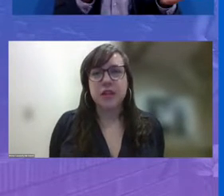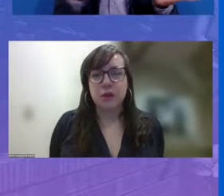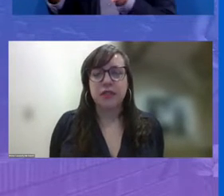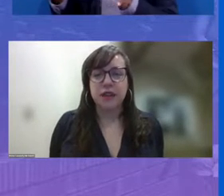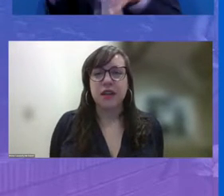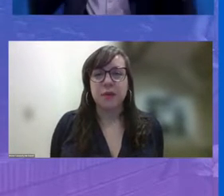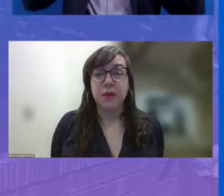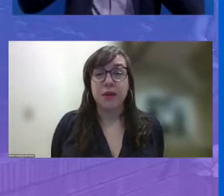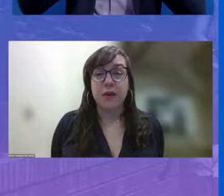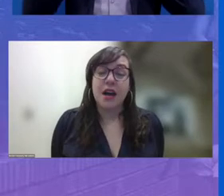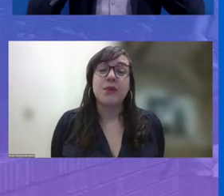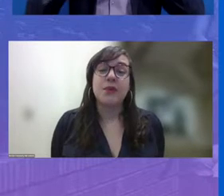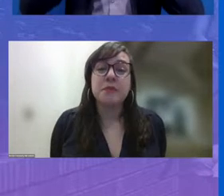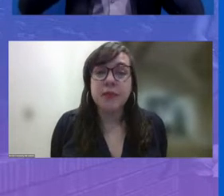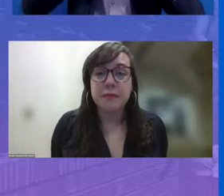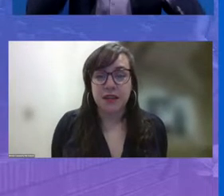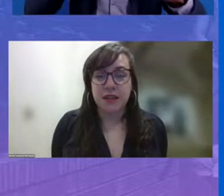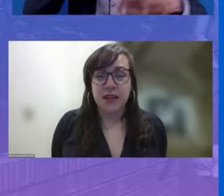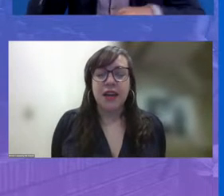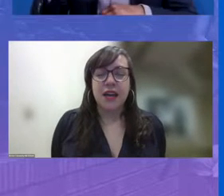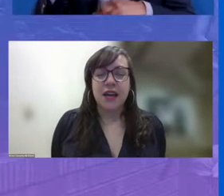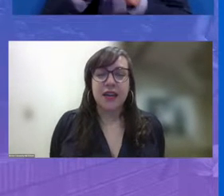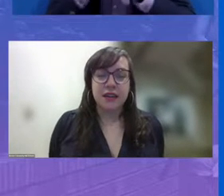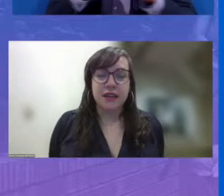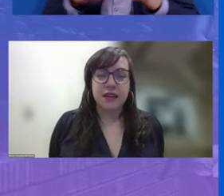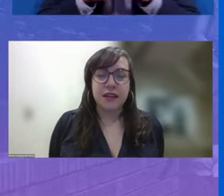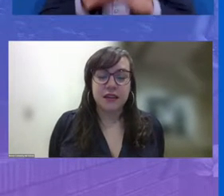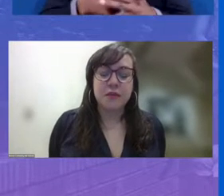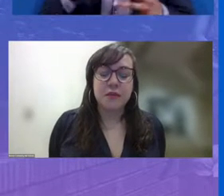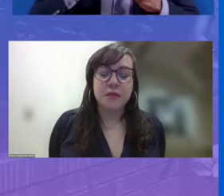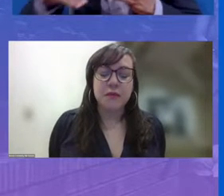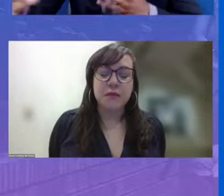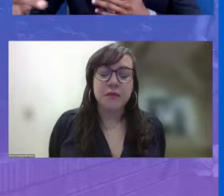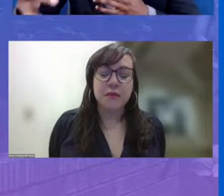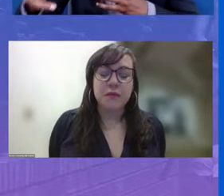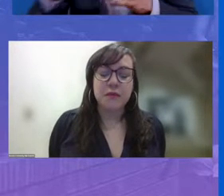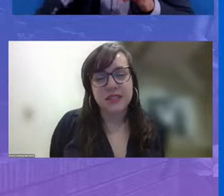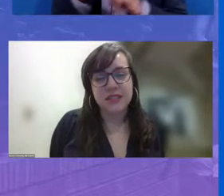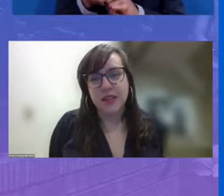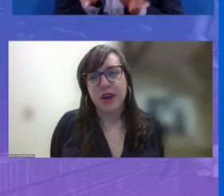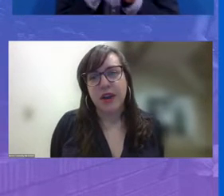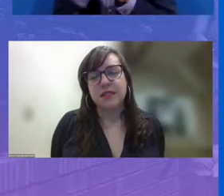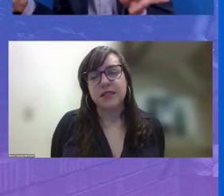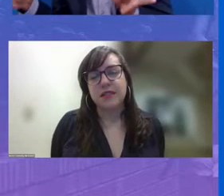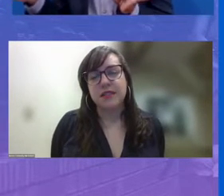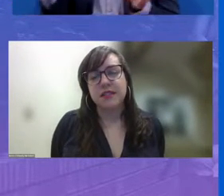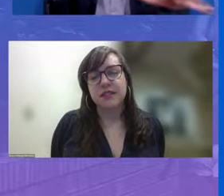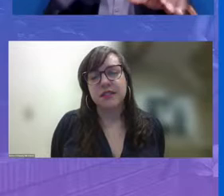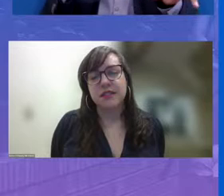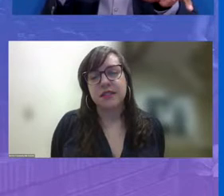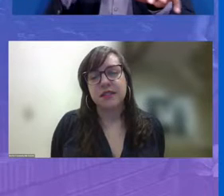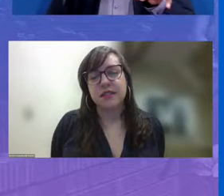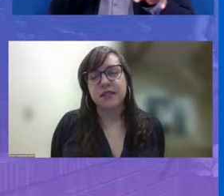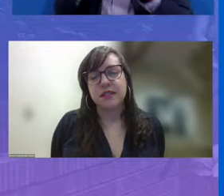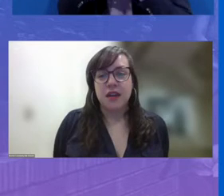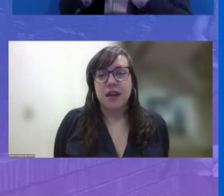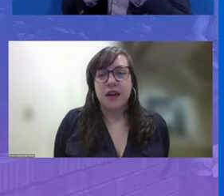shift how we think about and how we implement and culturally and linguistically sustaining practice in students.